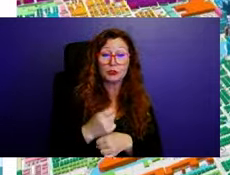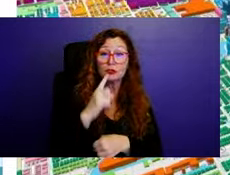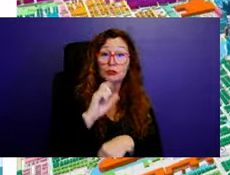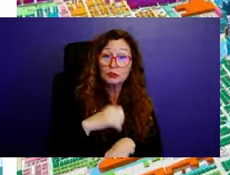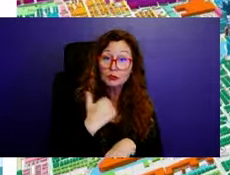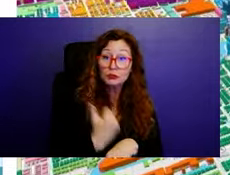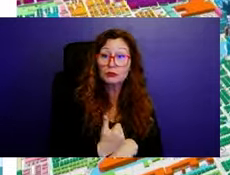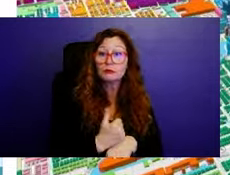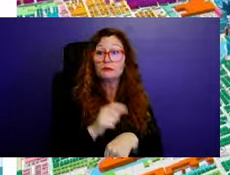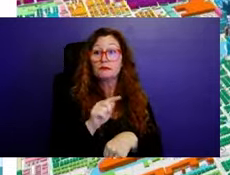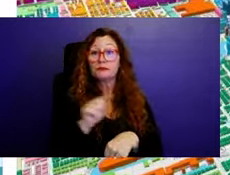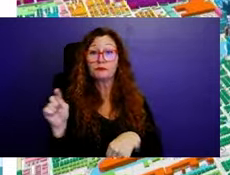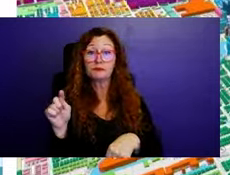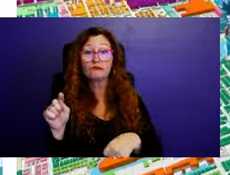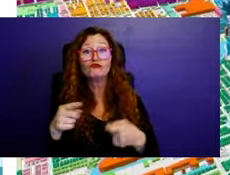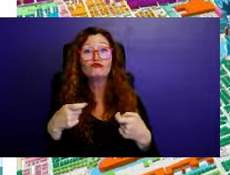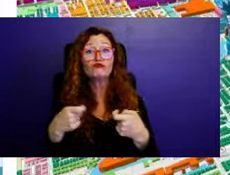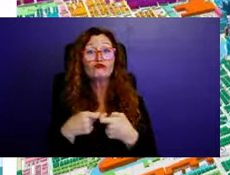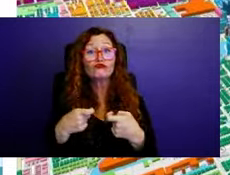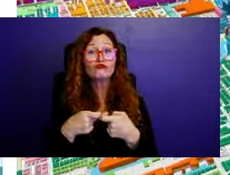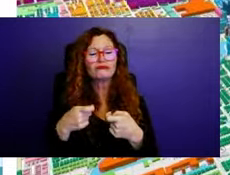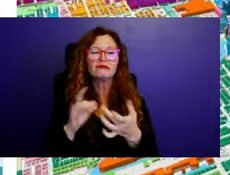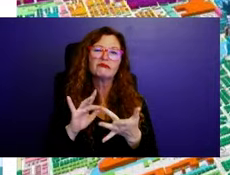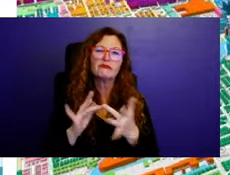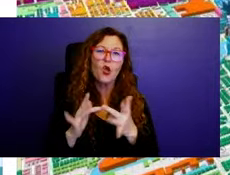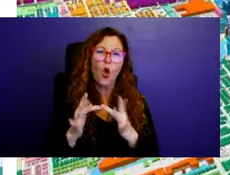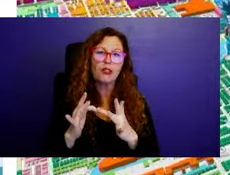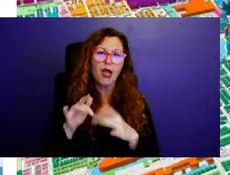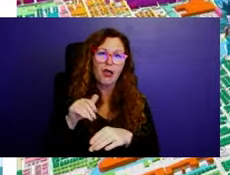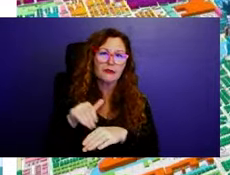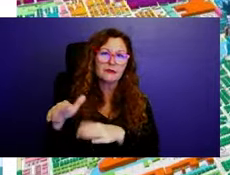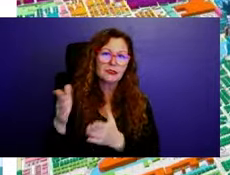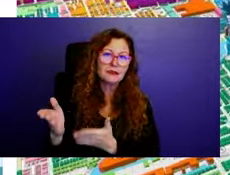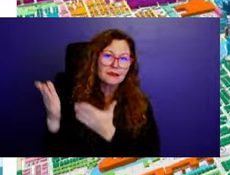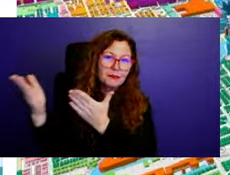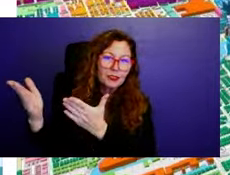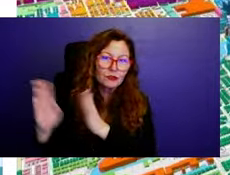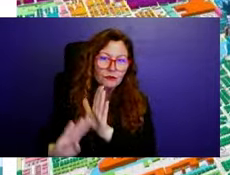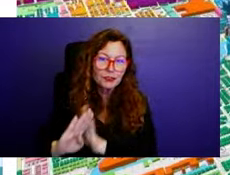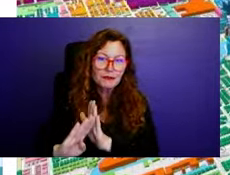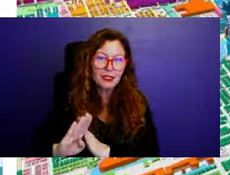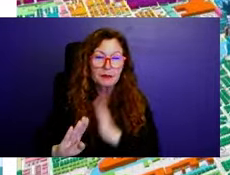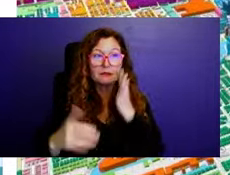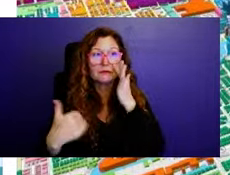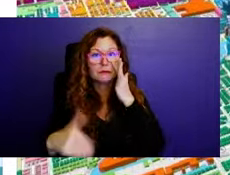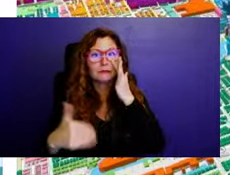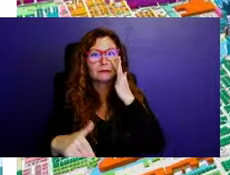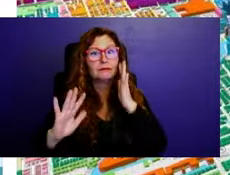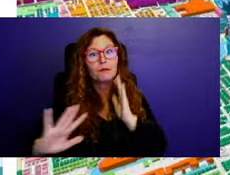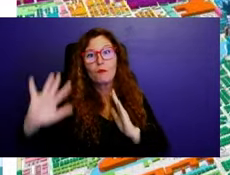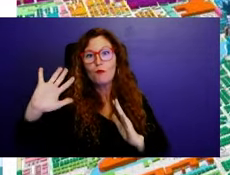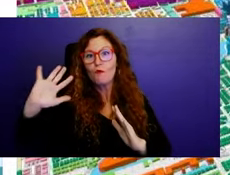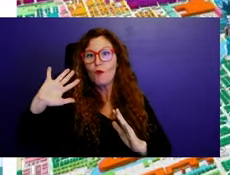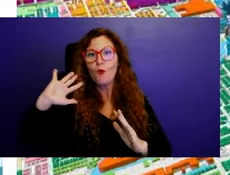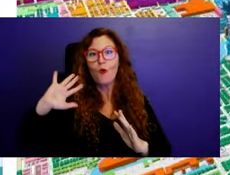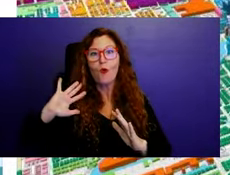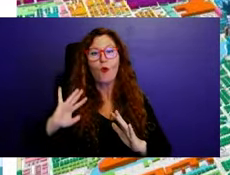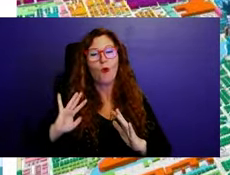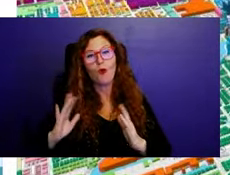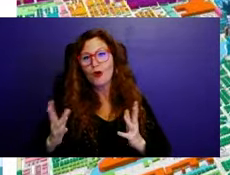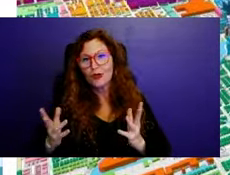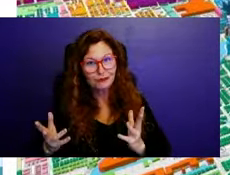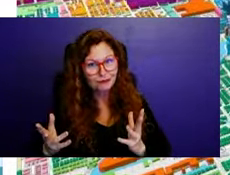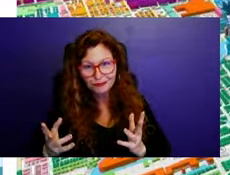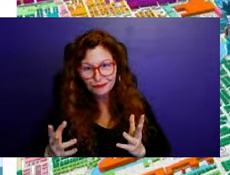for development, which is a huge deal. Um, were accepting previous to this deployment, 24 to 14